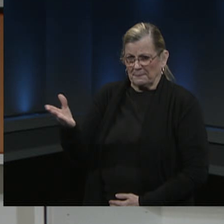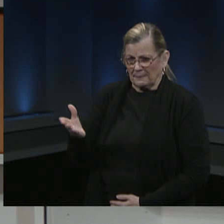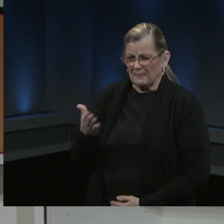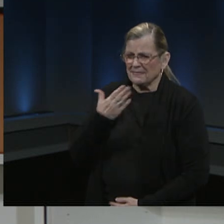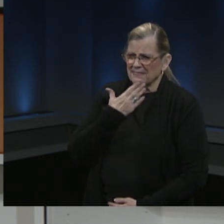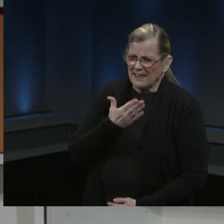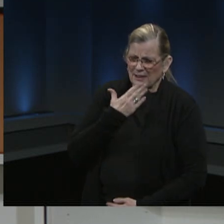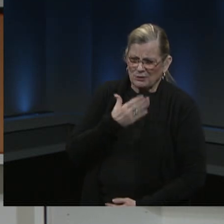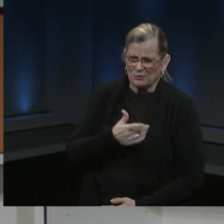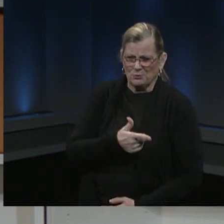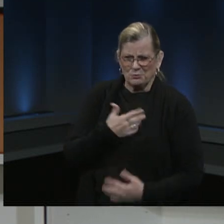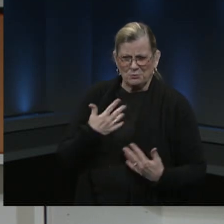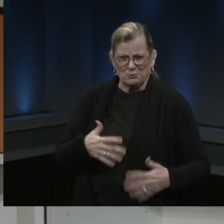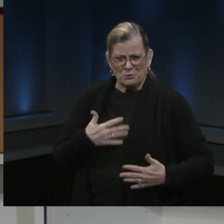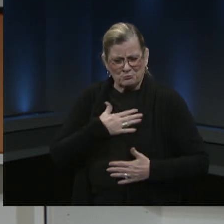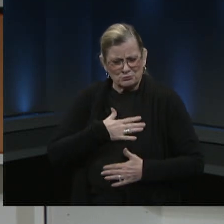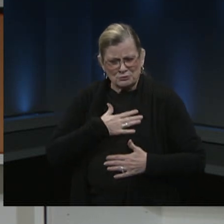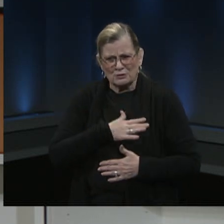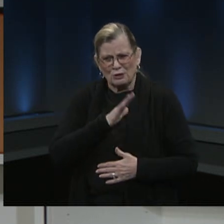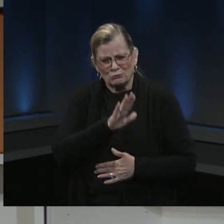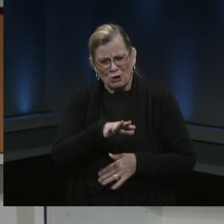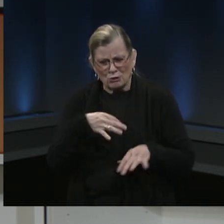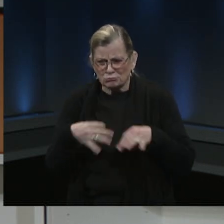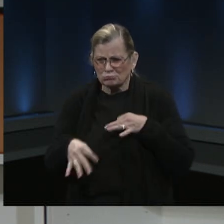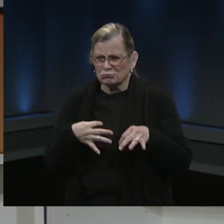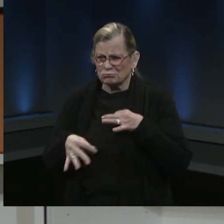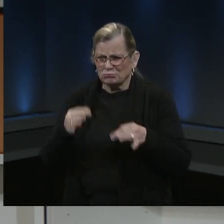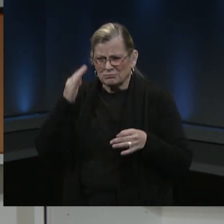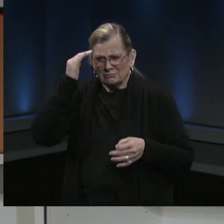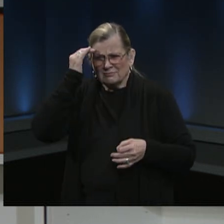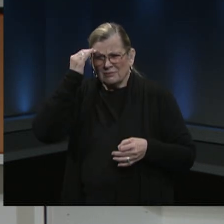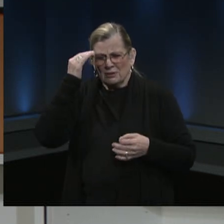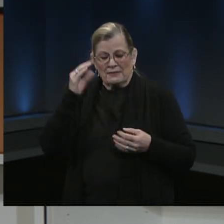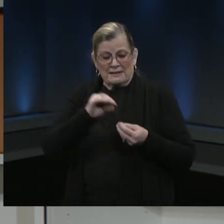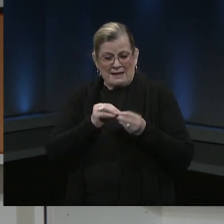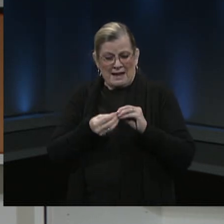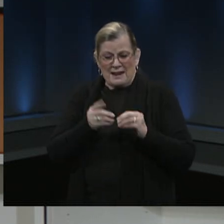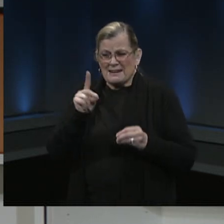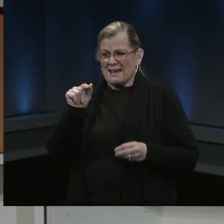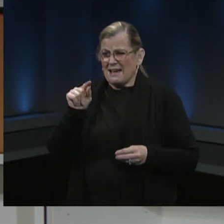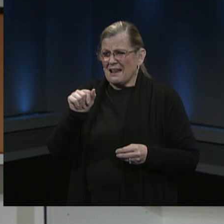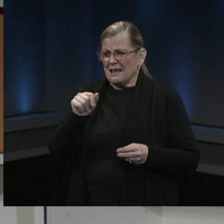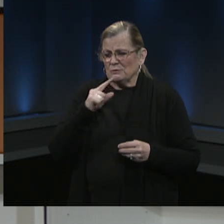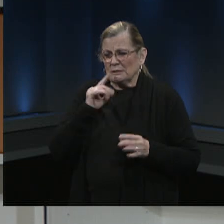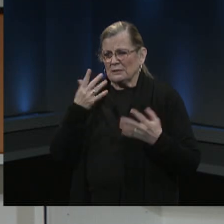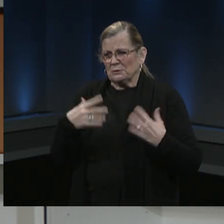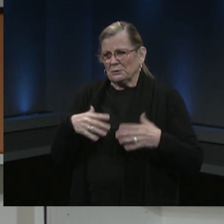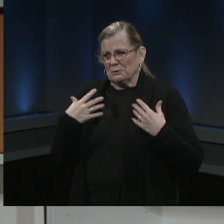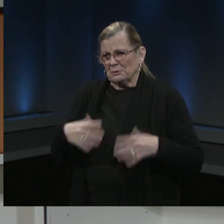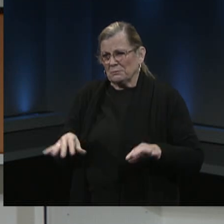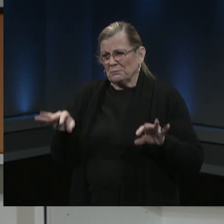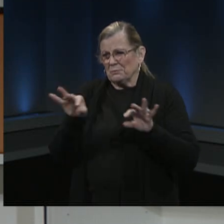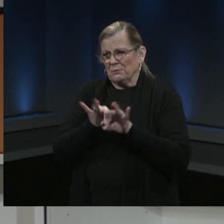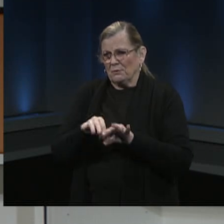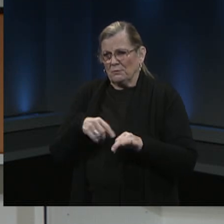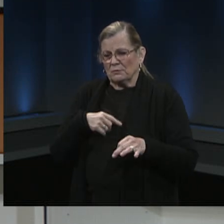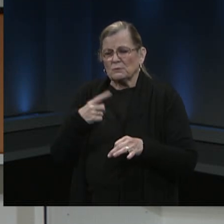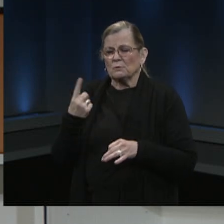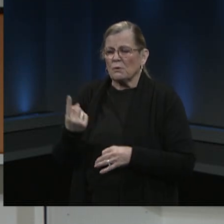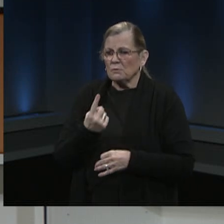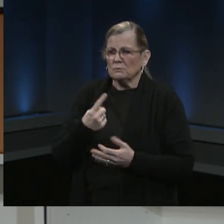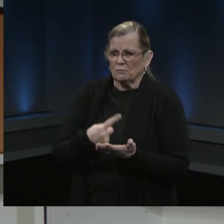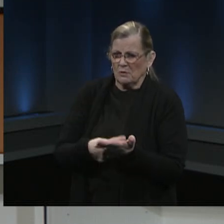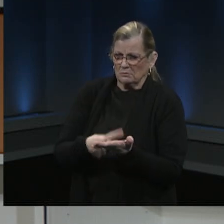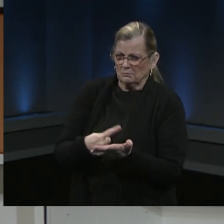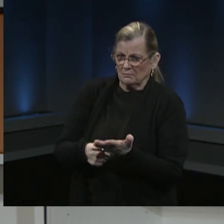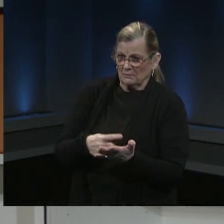and thank you for leading with data. That is one of the things we've been talking about as we make decisions around return to school